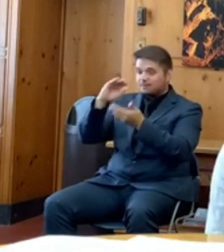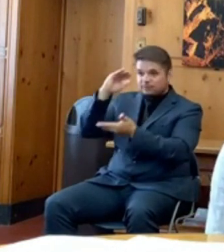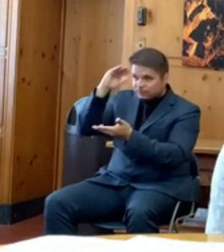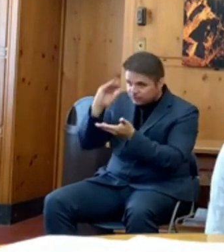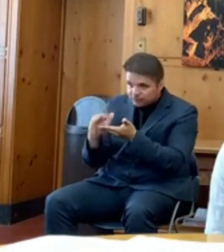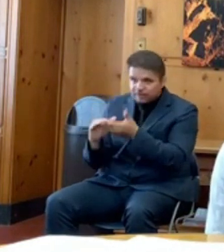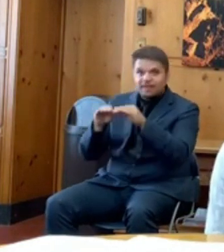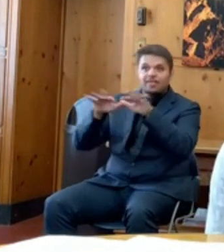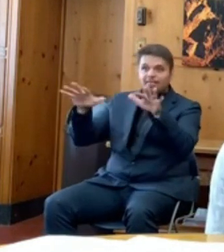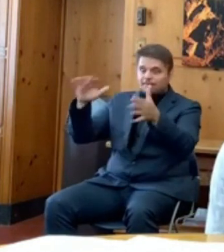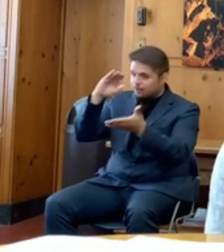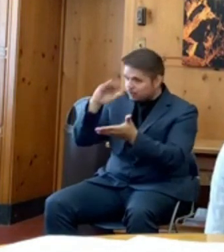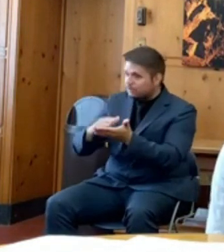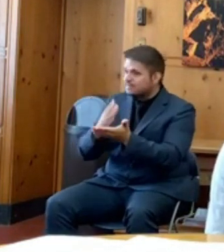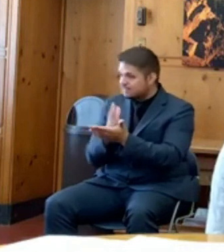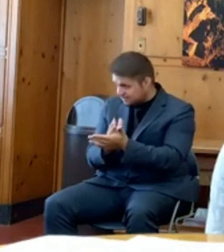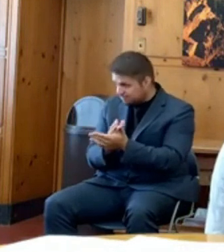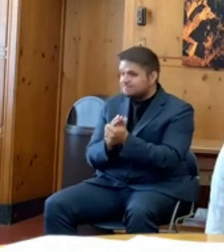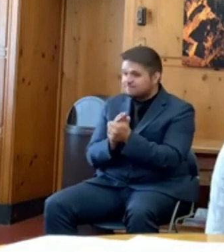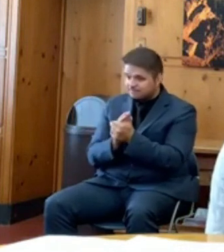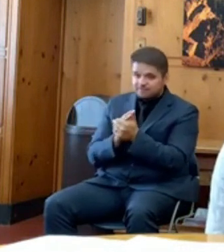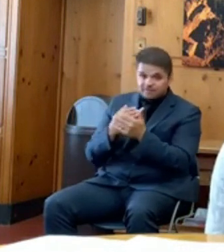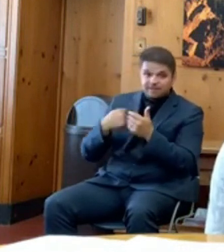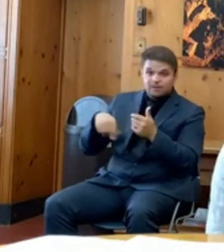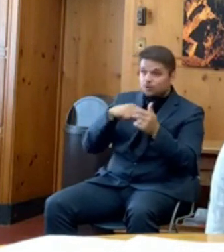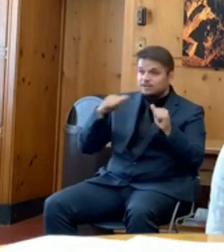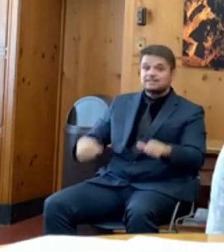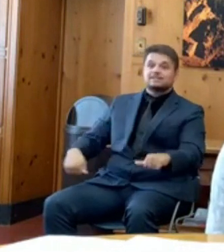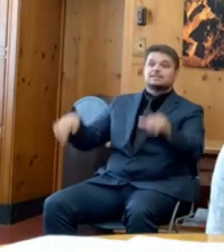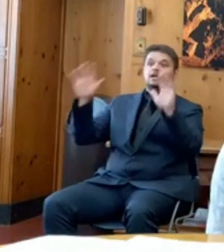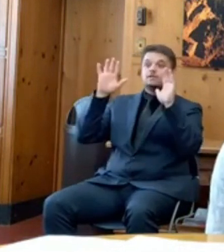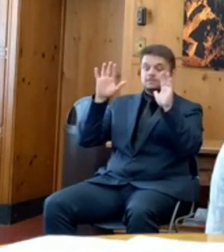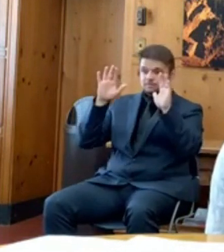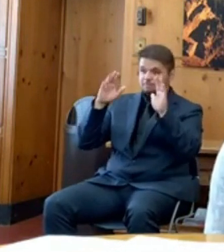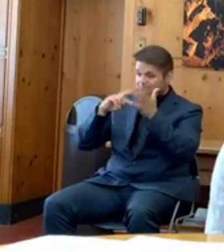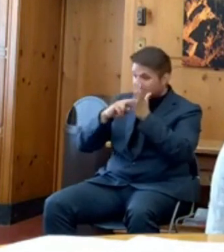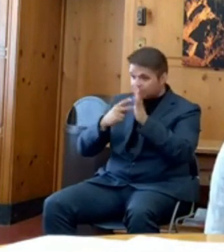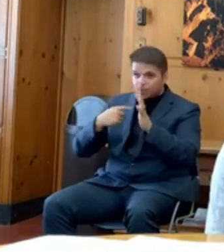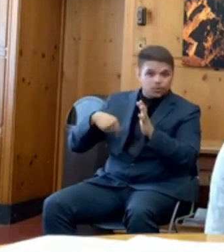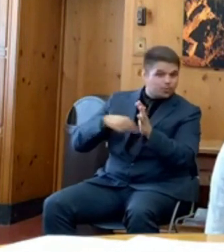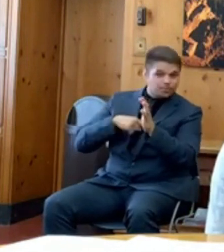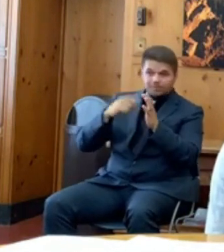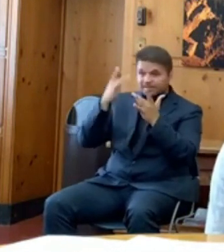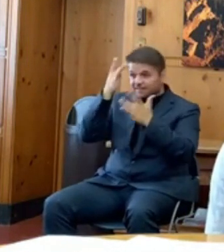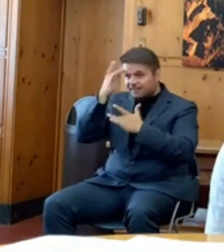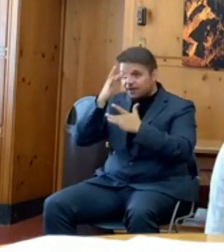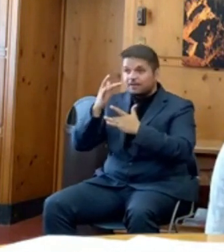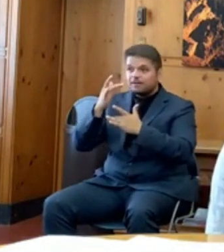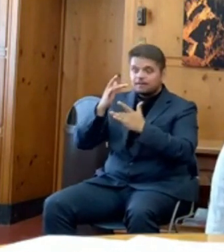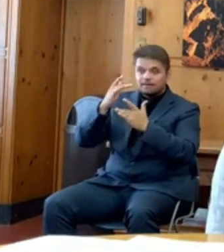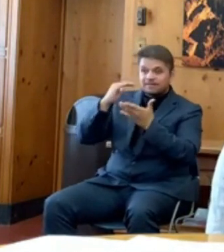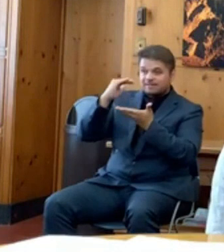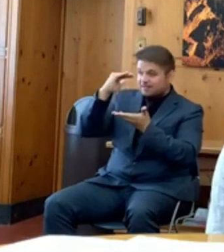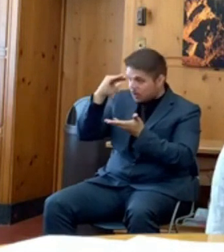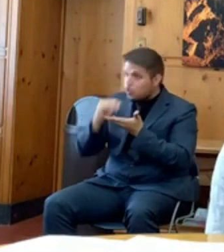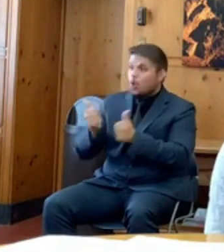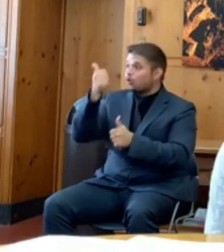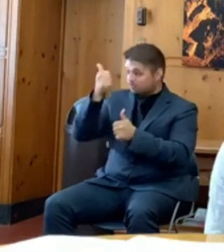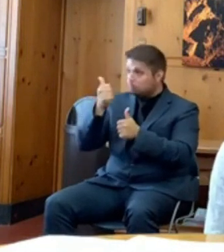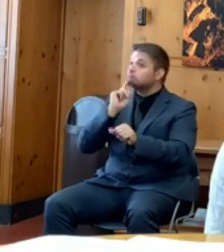sacrifices, Oregonians have made, have one of the lowest infection rates in the country, and that continues to this day.